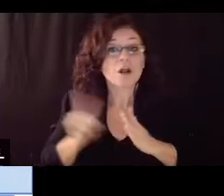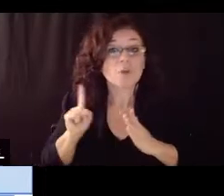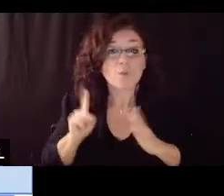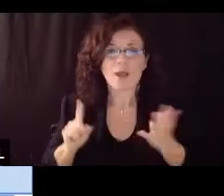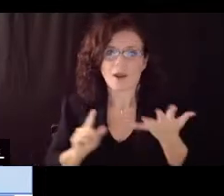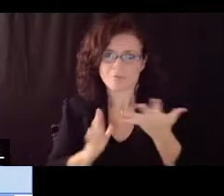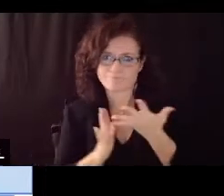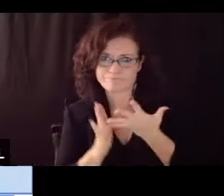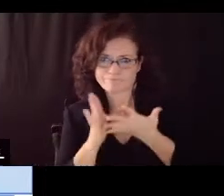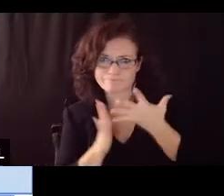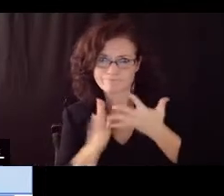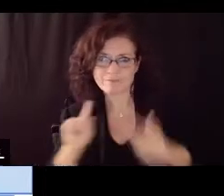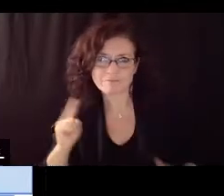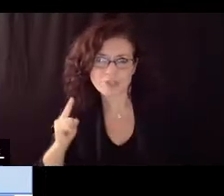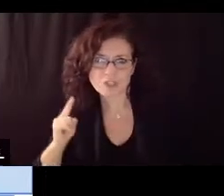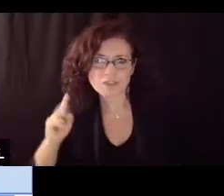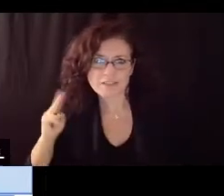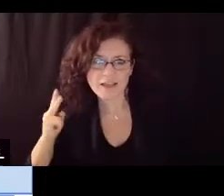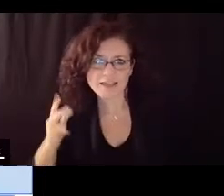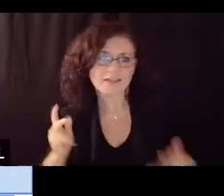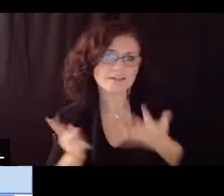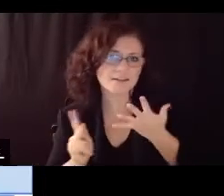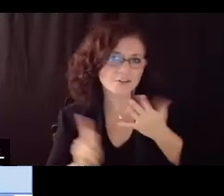today so next slide please